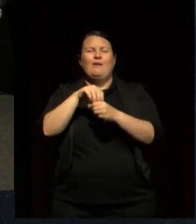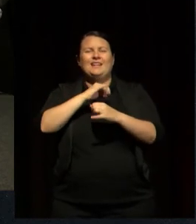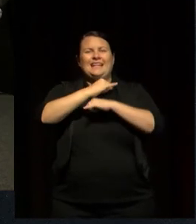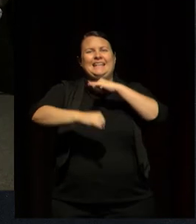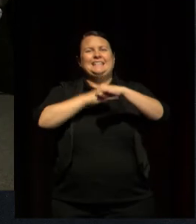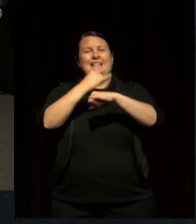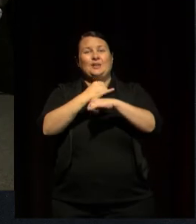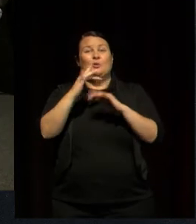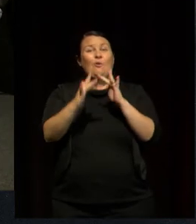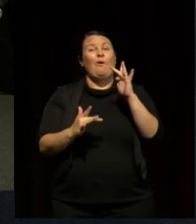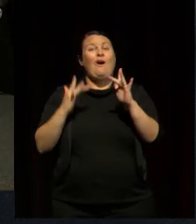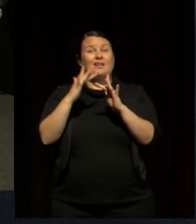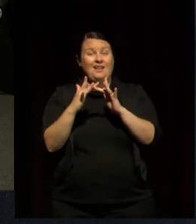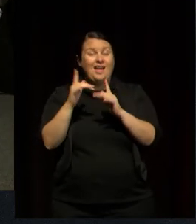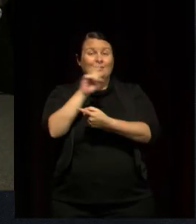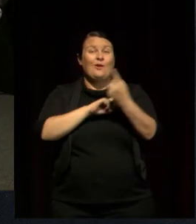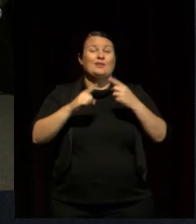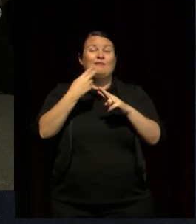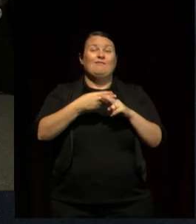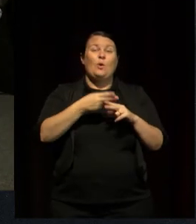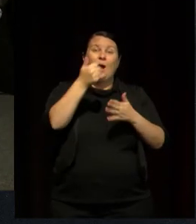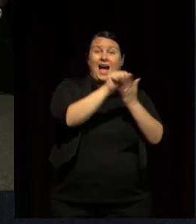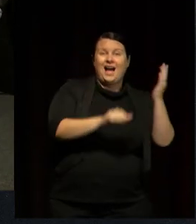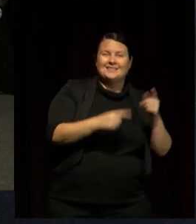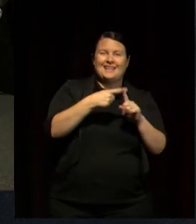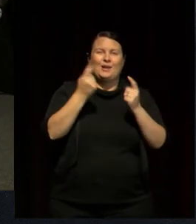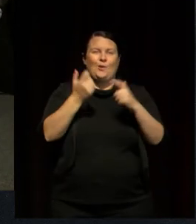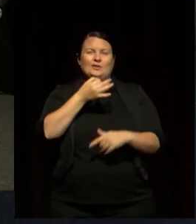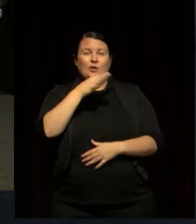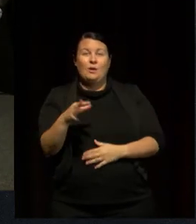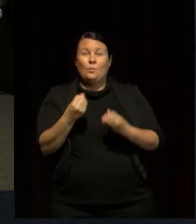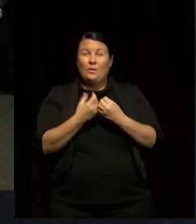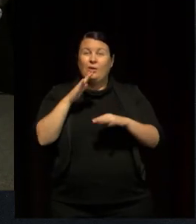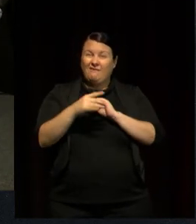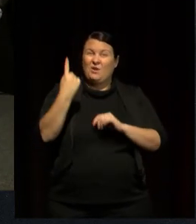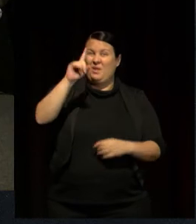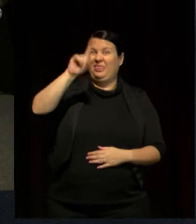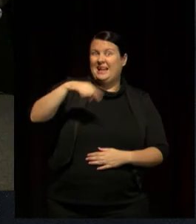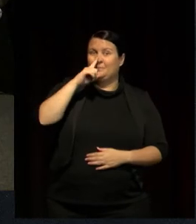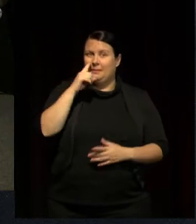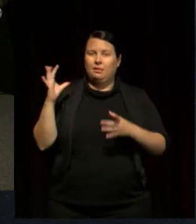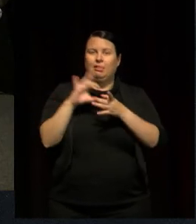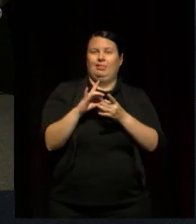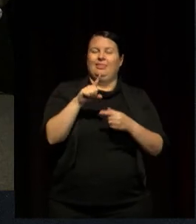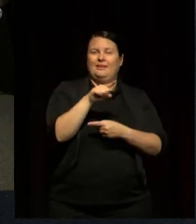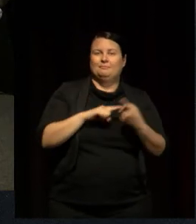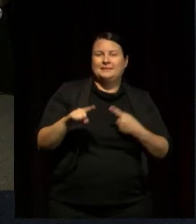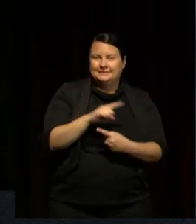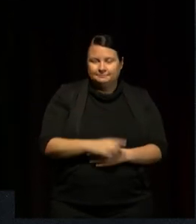international online conference for the arts in early childhood attended by nearly 1,000 participants. For the next 30